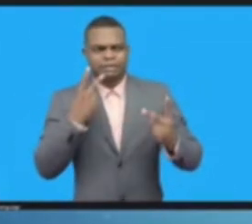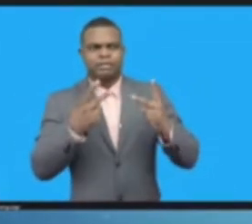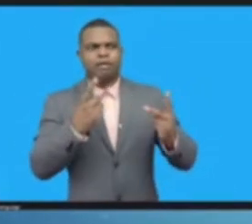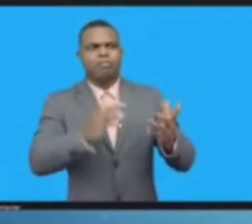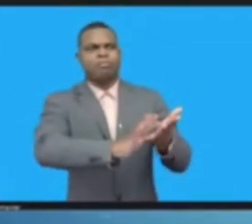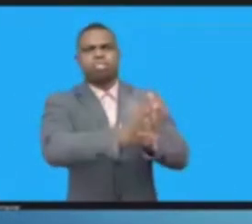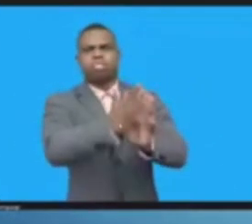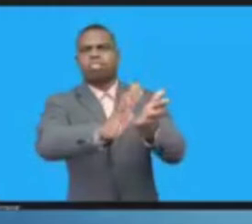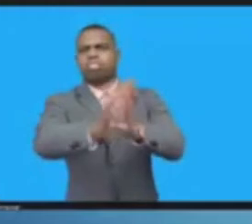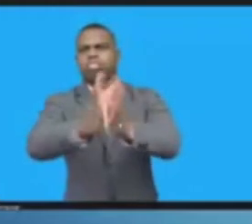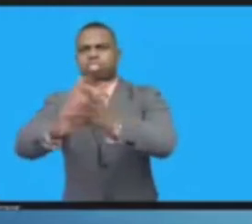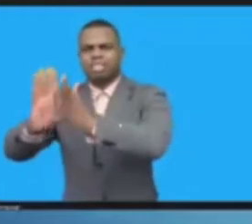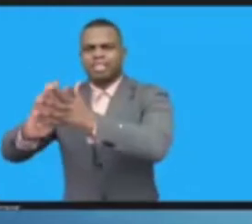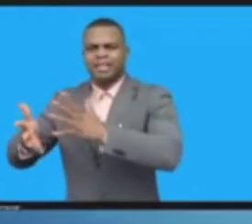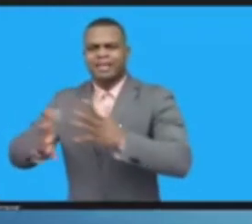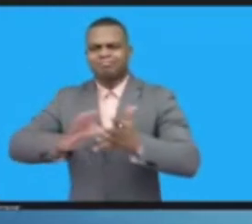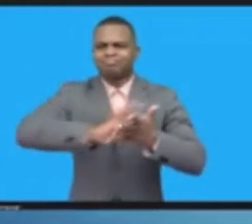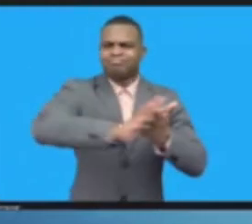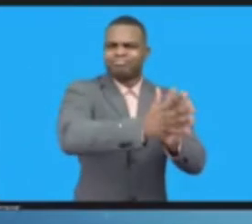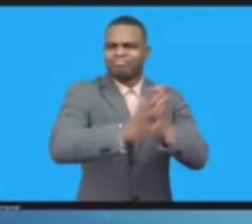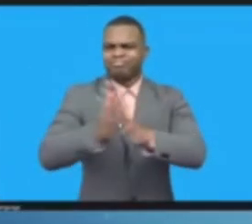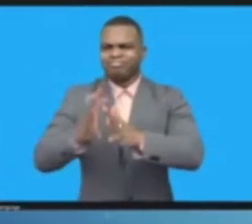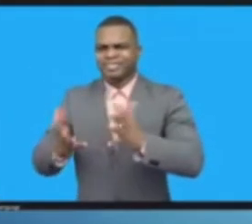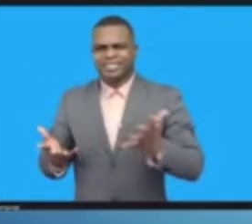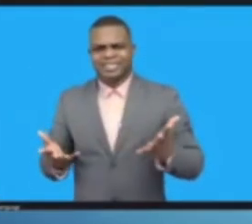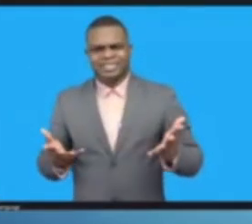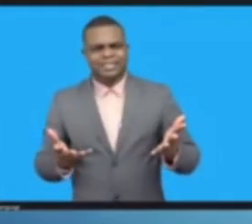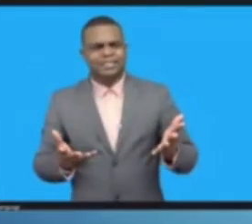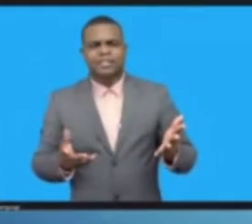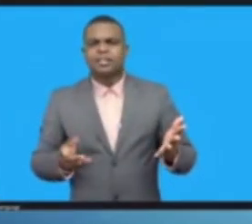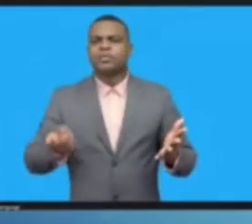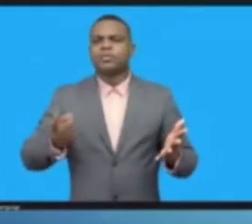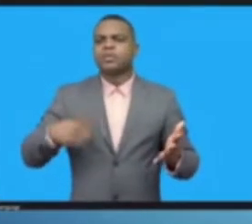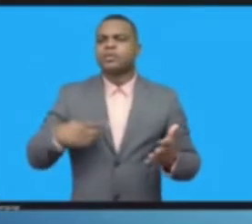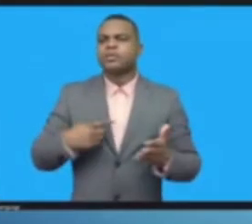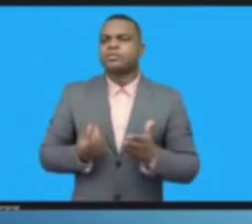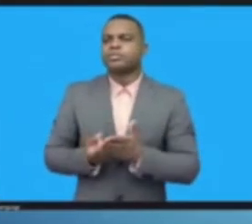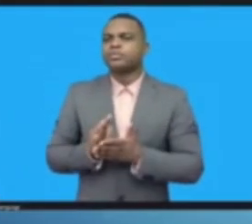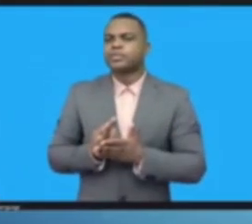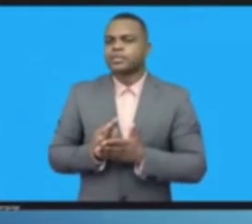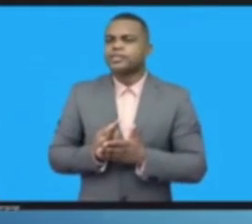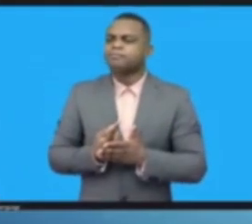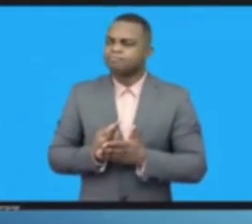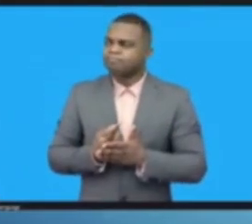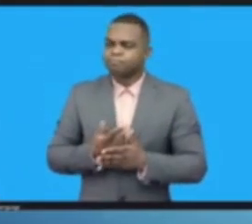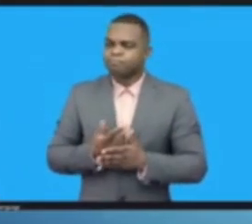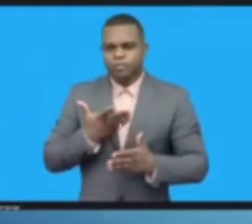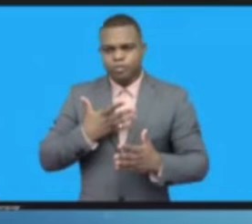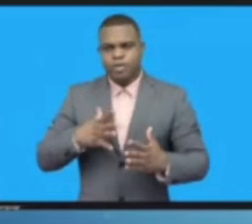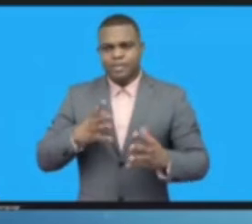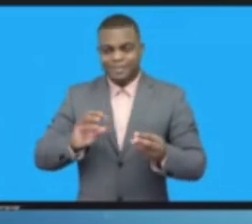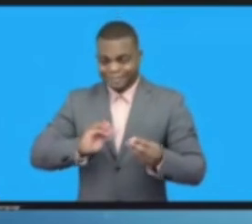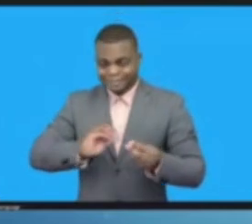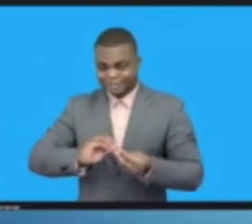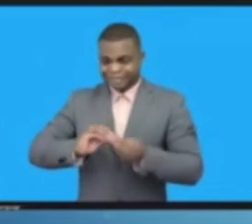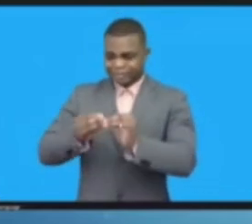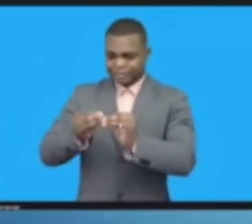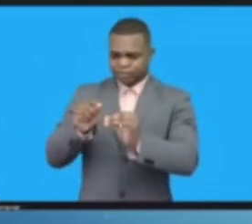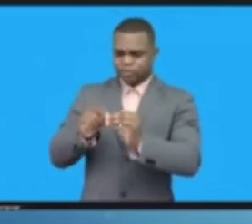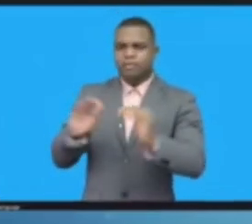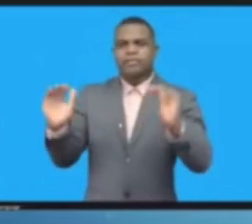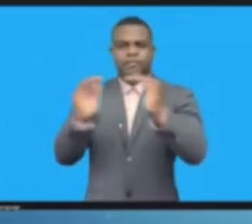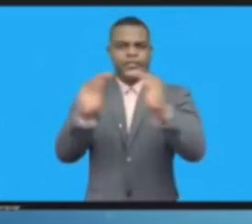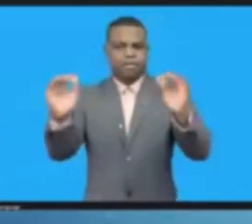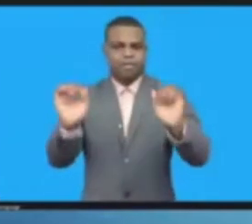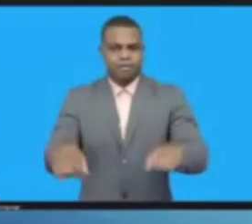all. Digital technology is a uniquely powerful enabler. Through digital,